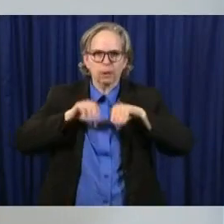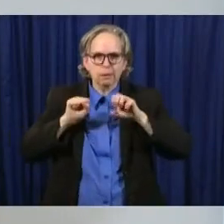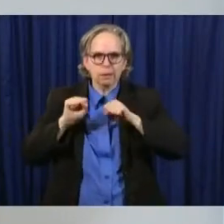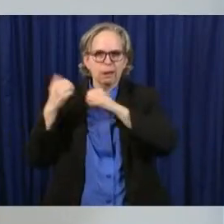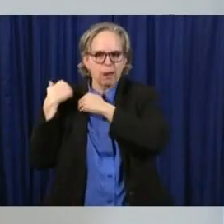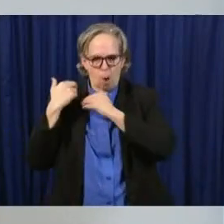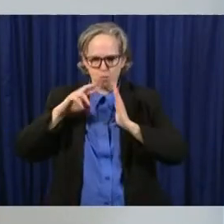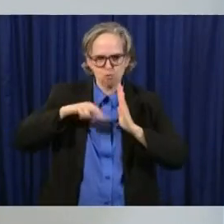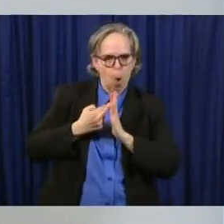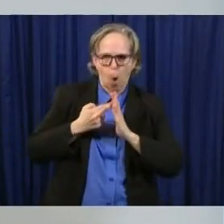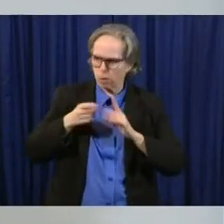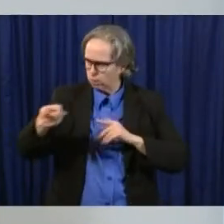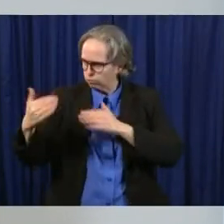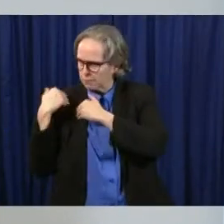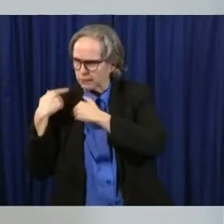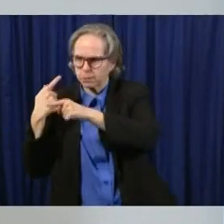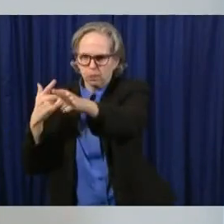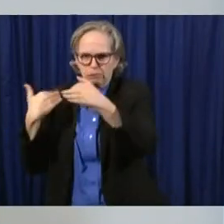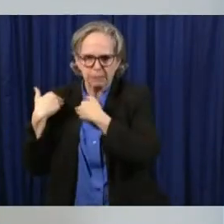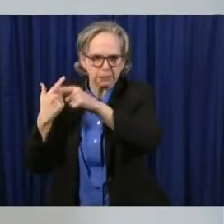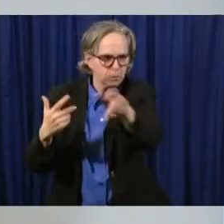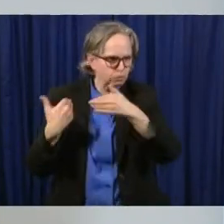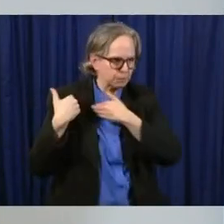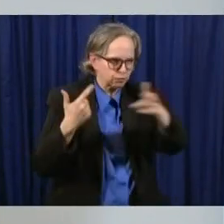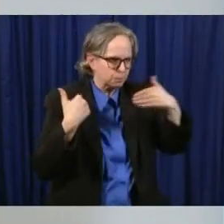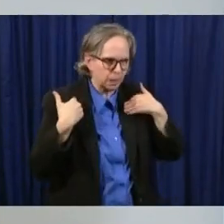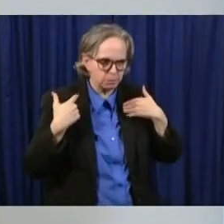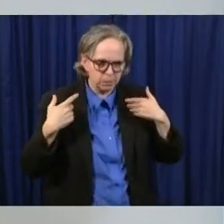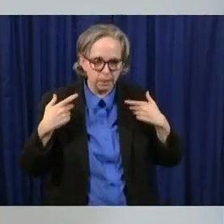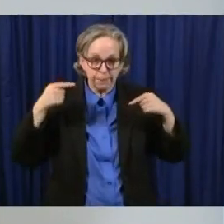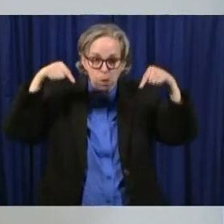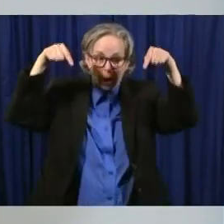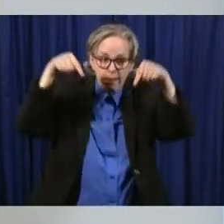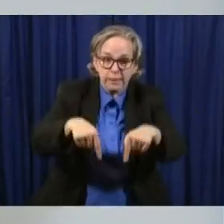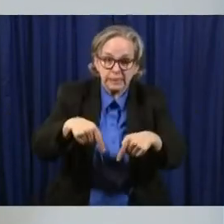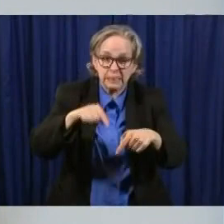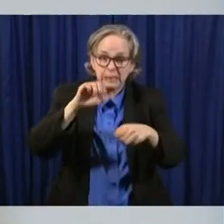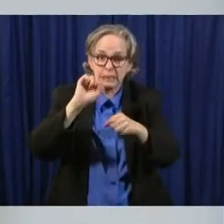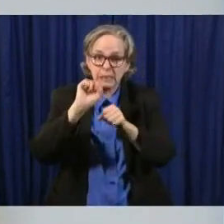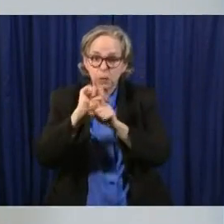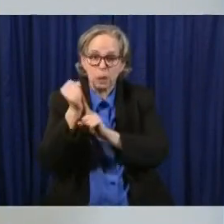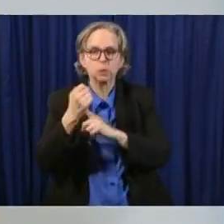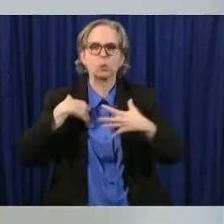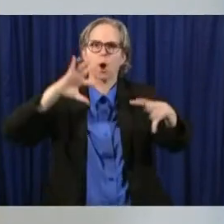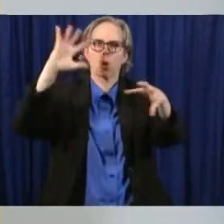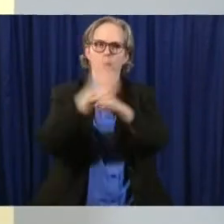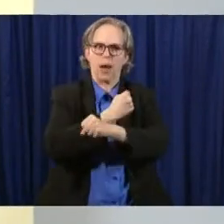getting this behind us and moving on and and so the more we do this the faster we get through it